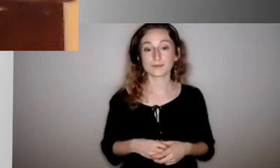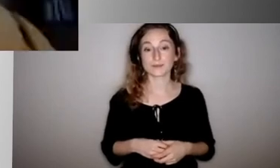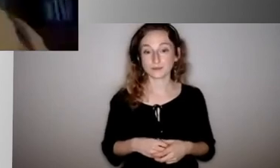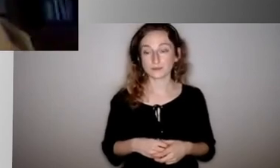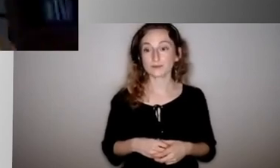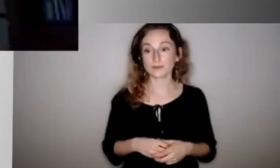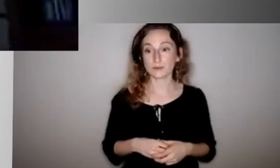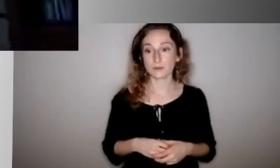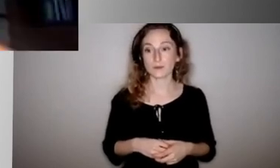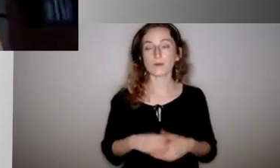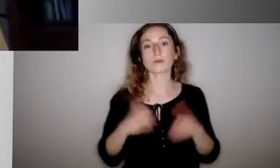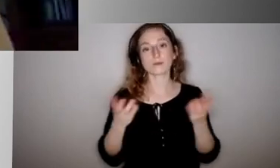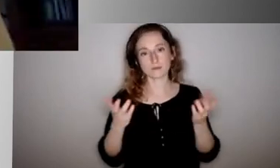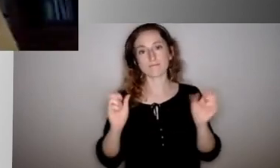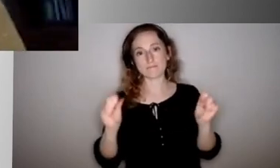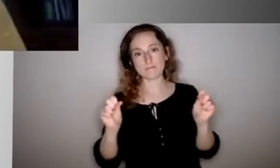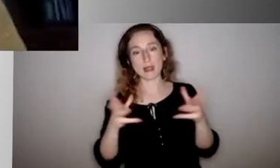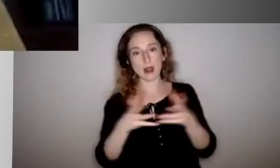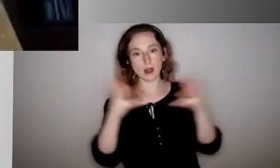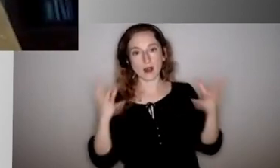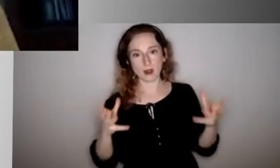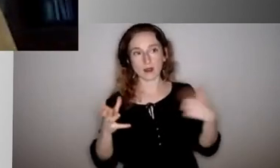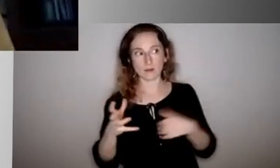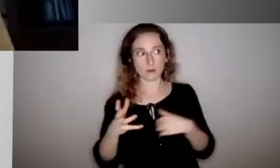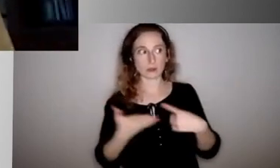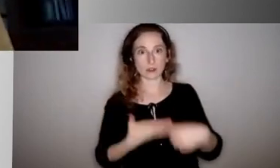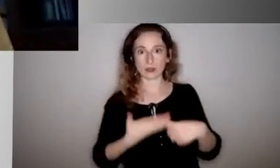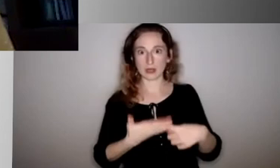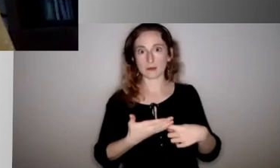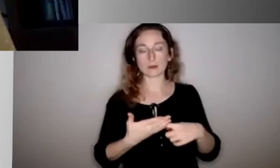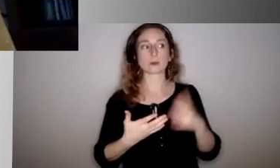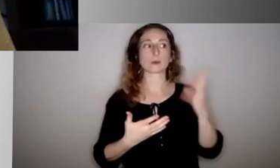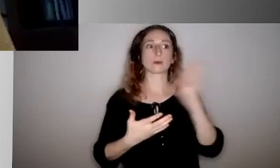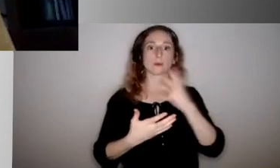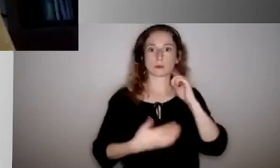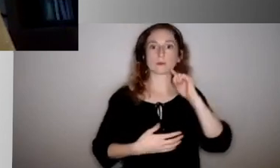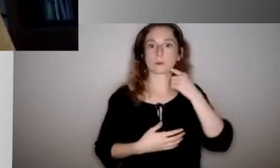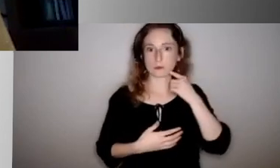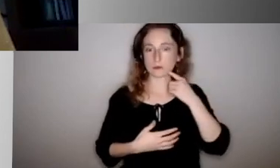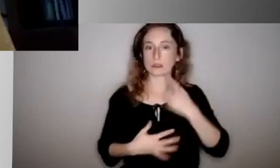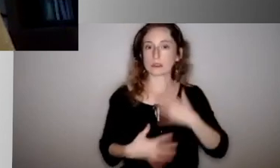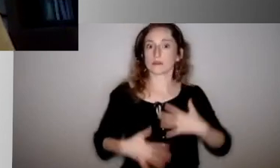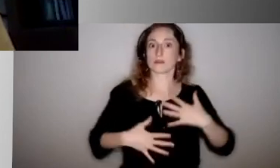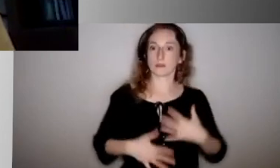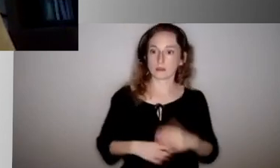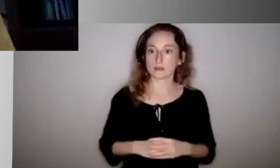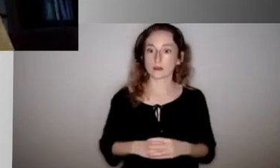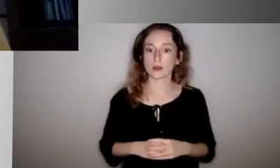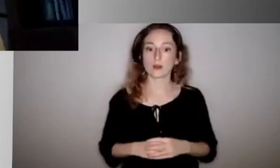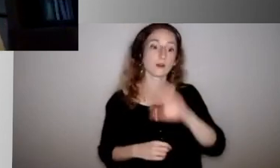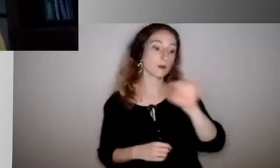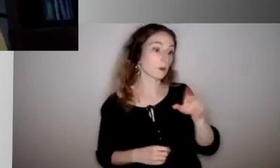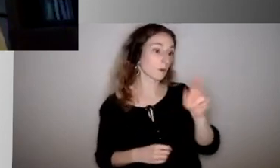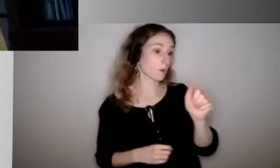So much of what we're talking about, I mean, it's very serious. People are very nervous. Um, so Anita, I'm wondering,